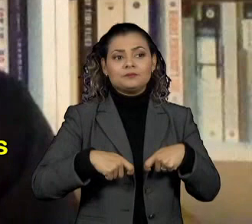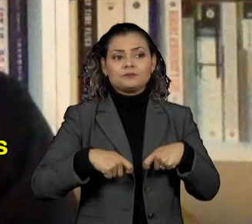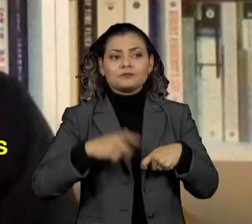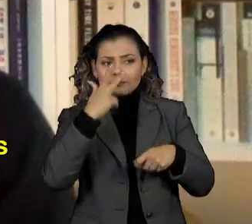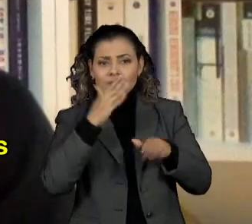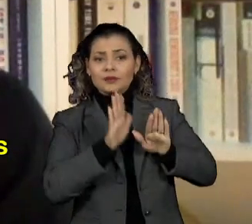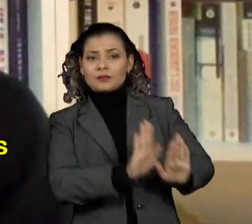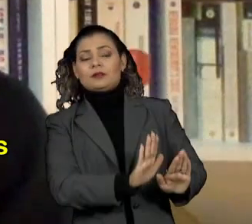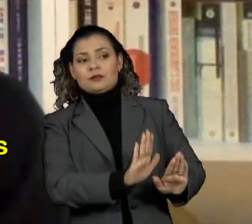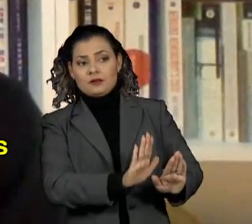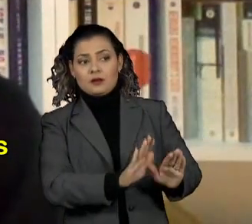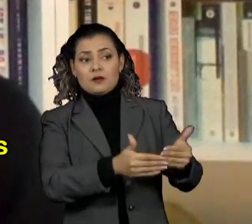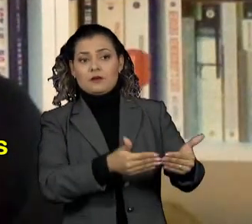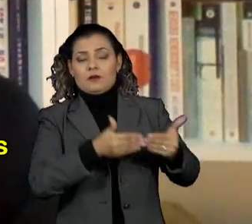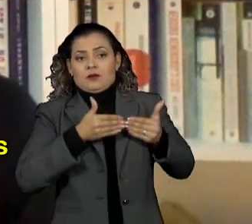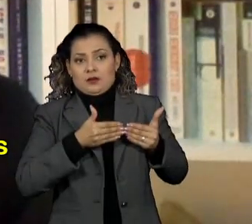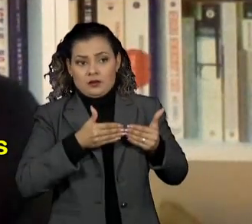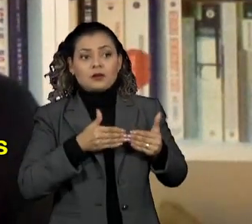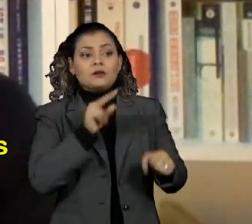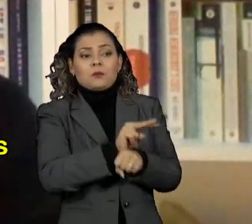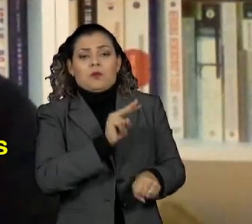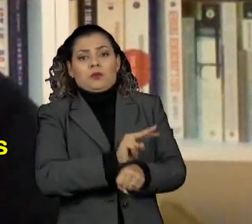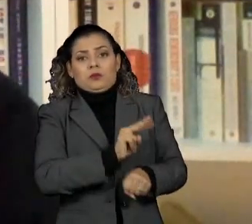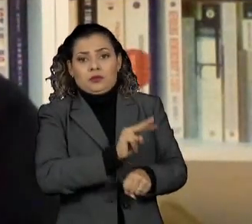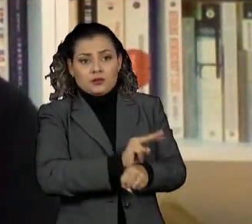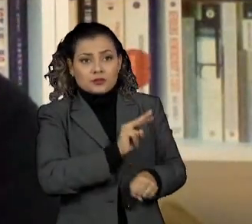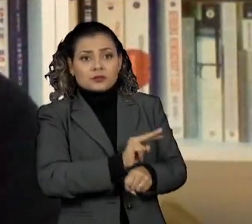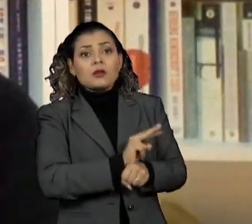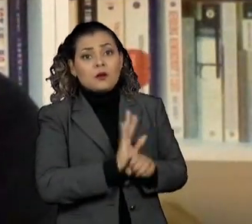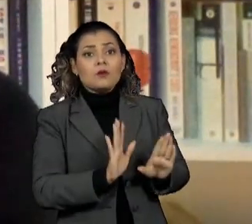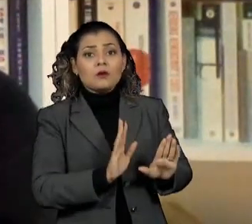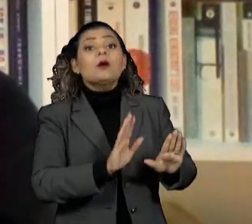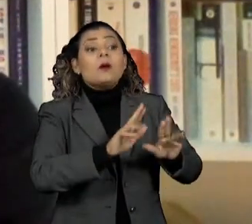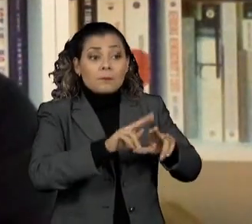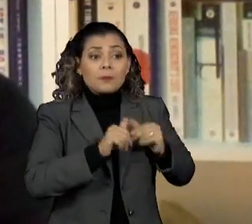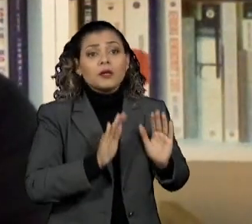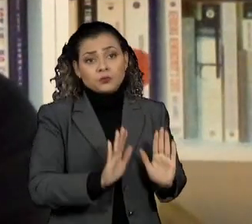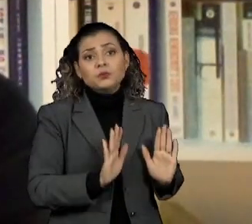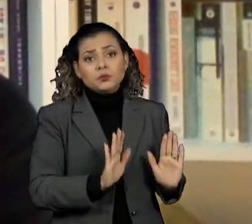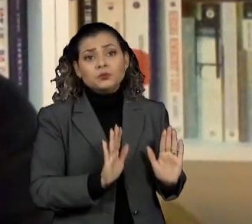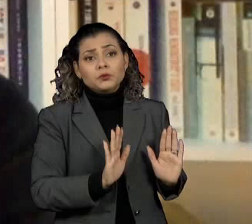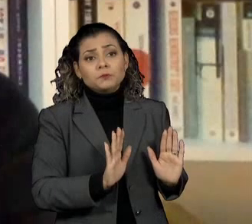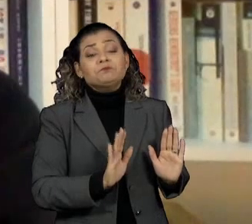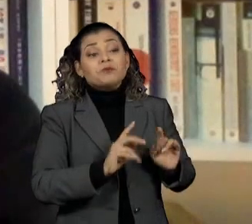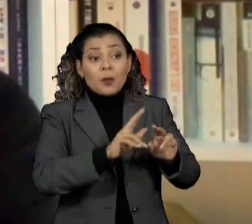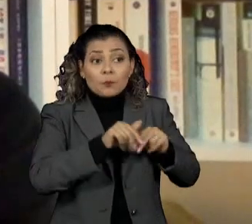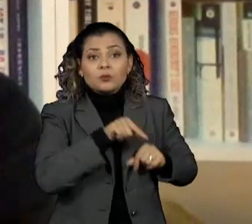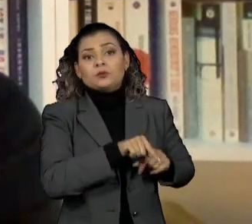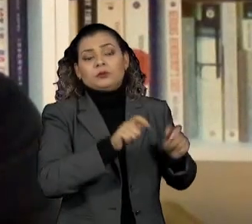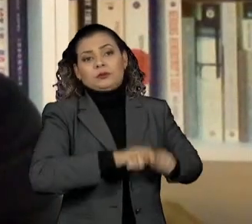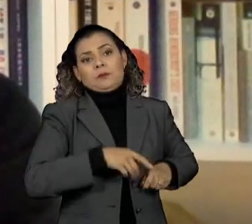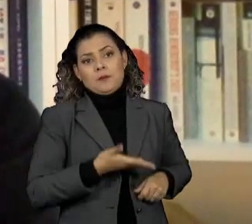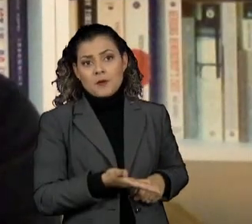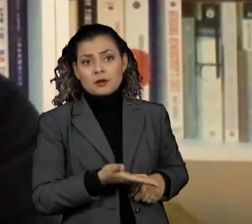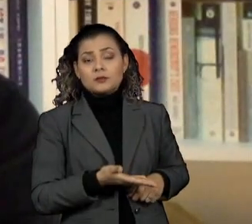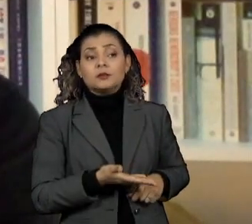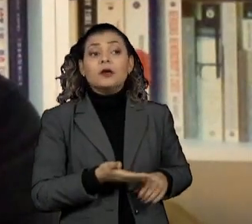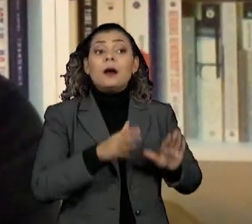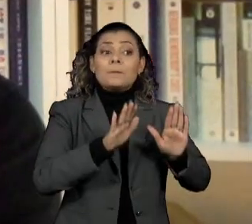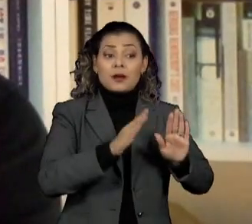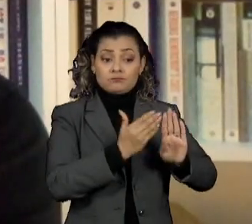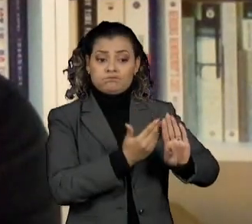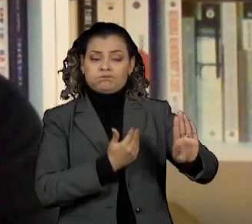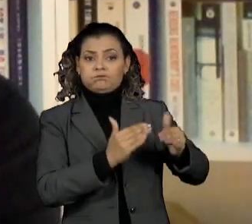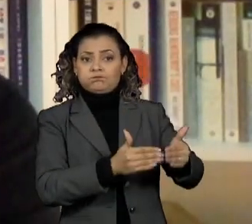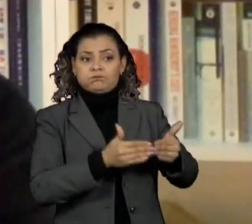you can isolate and potentially quarantine such patients or isolate and quarantine yourself. But this virus doesn't seem to